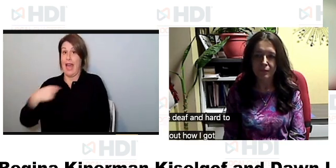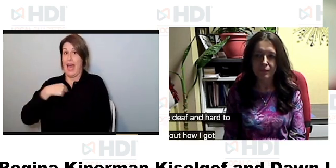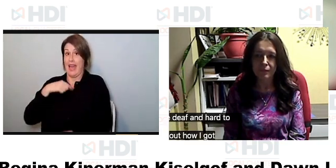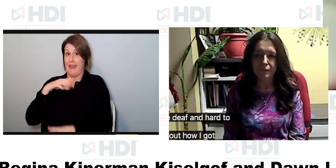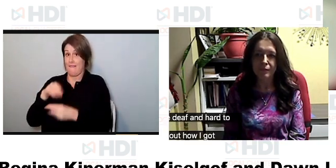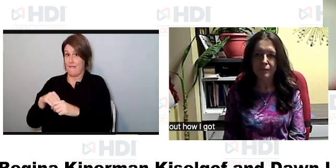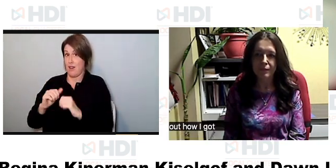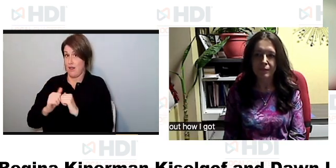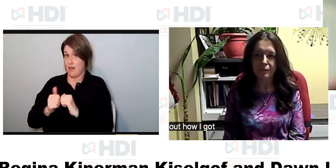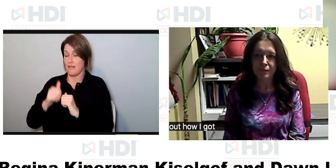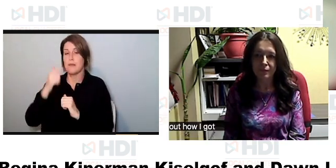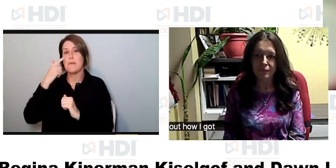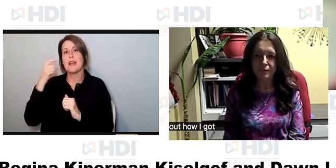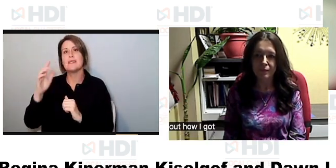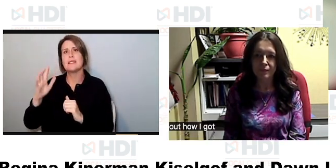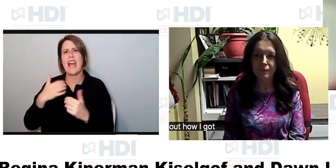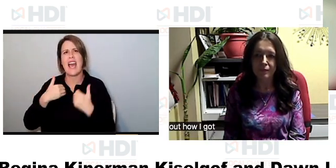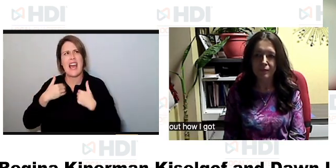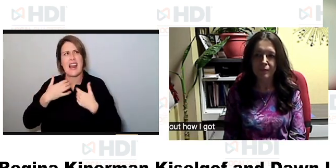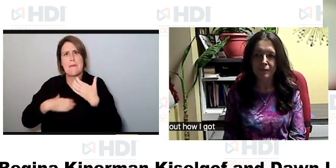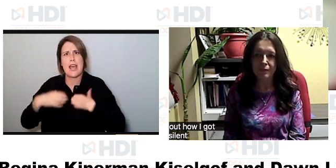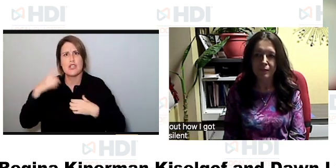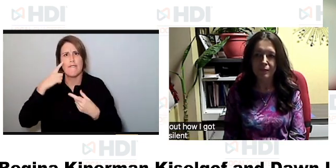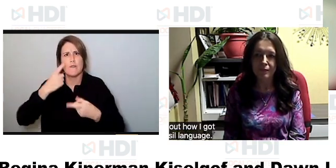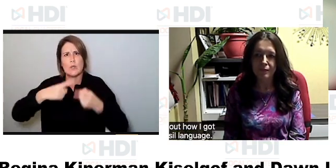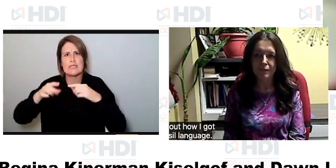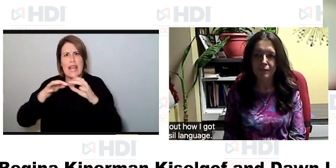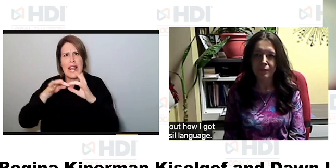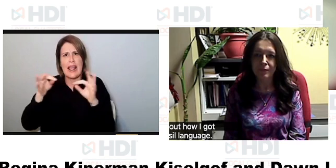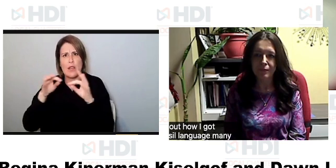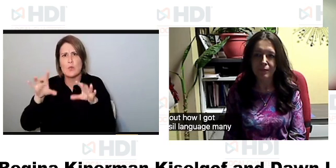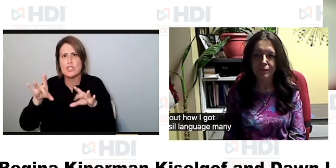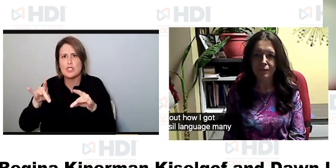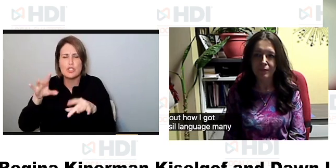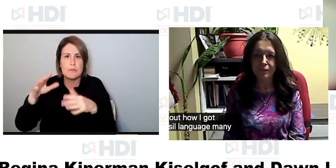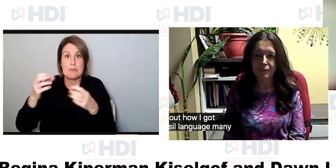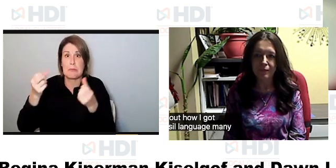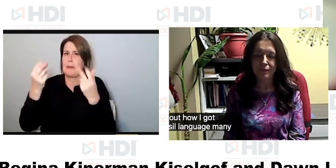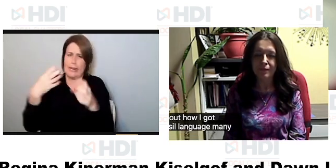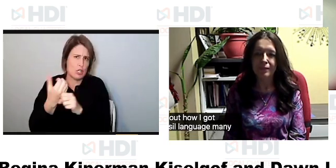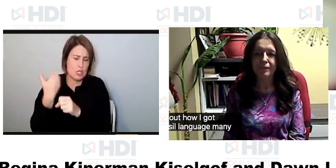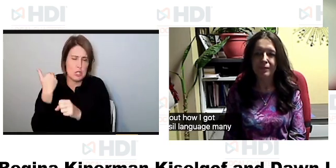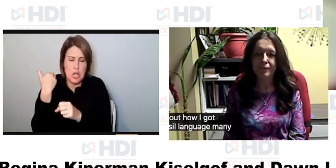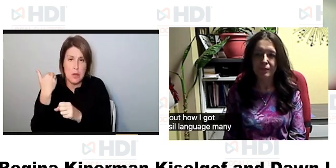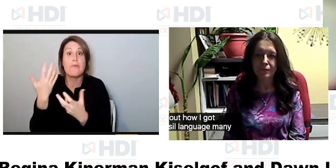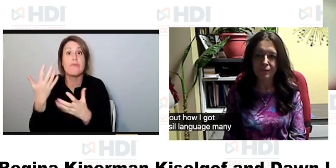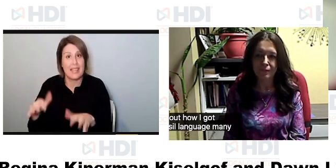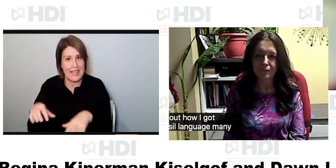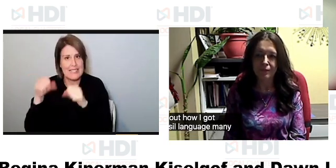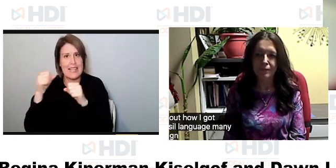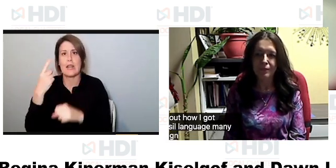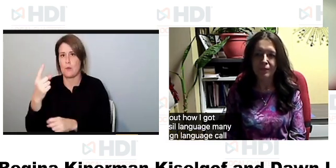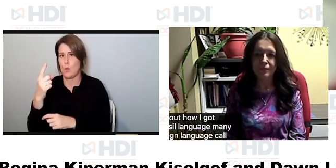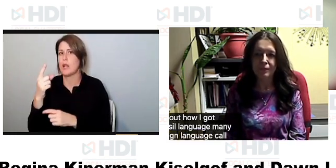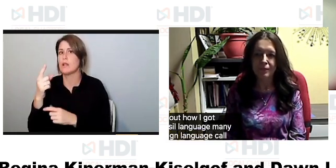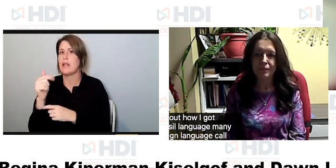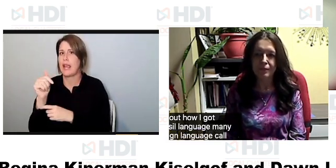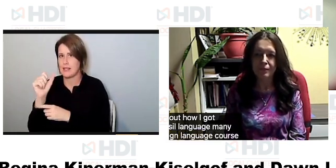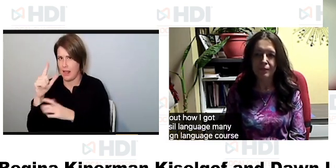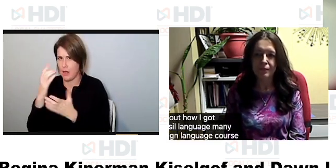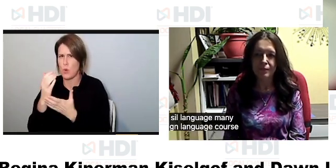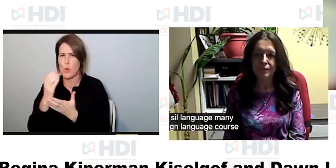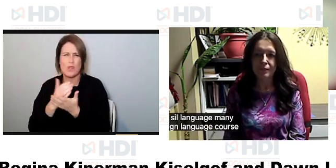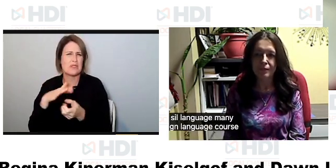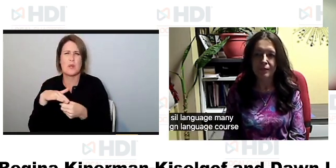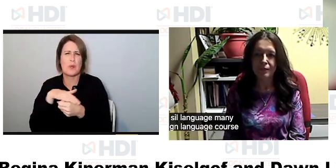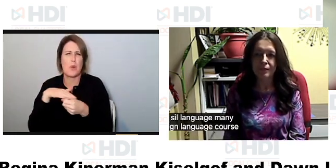involved is i had a passion for sign language many years ago and i had taken a sign language course at a local